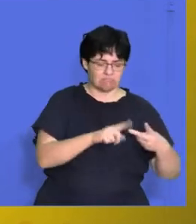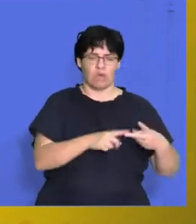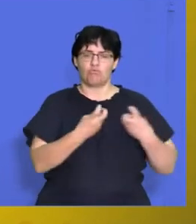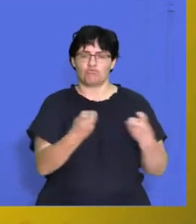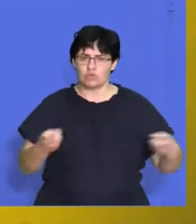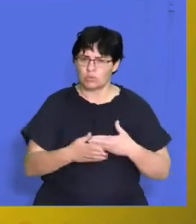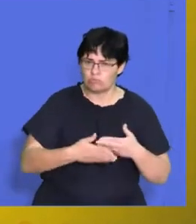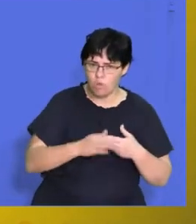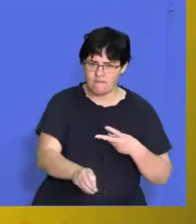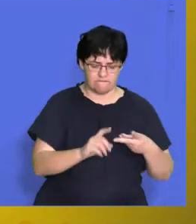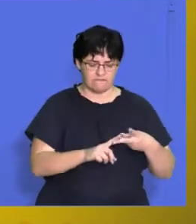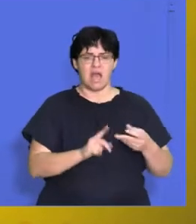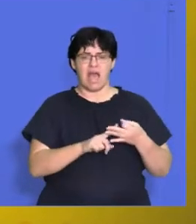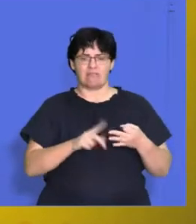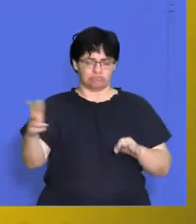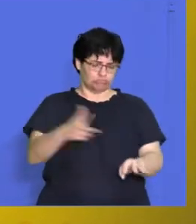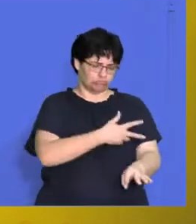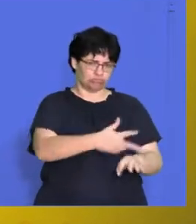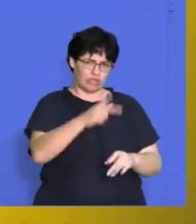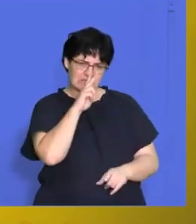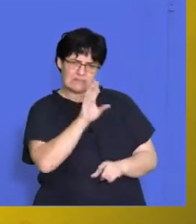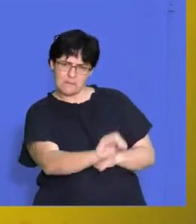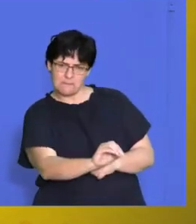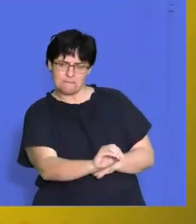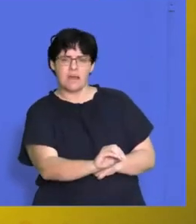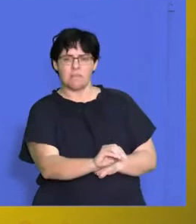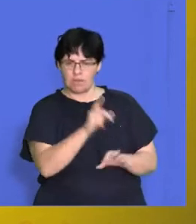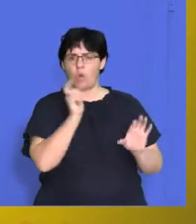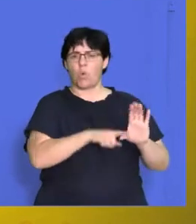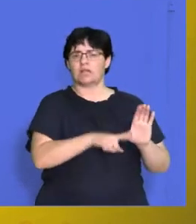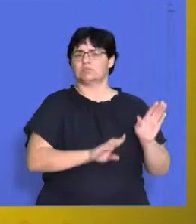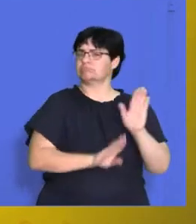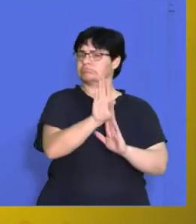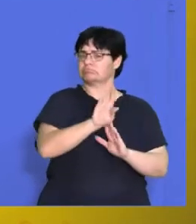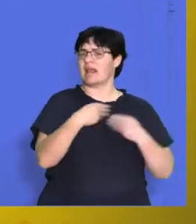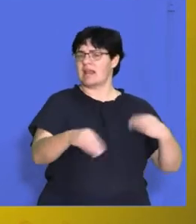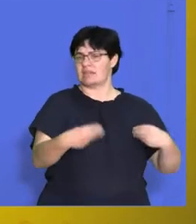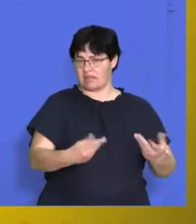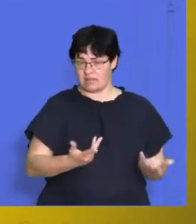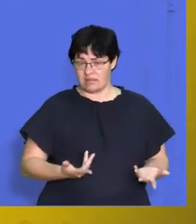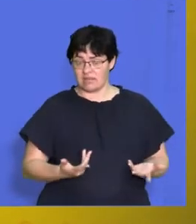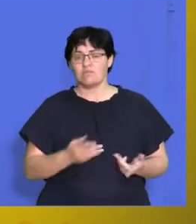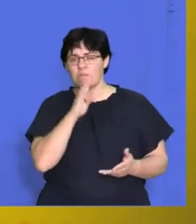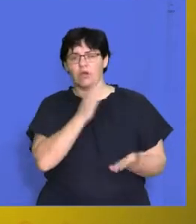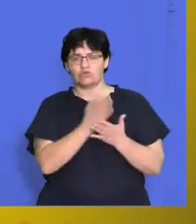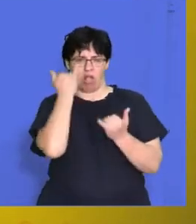they've got x-ray scanners that can look at the quality of the leather to make sure that there's no defects in it